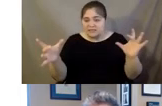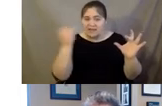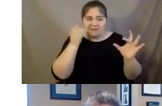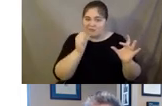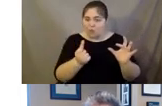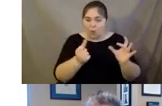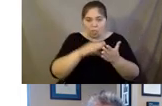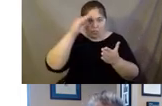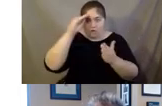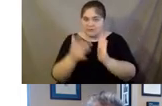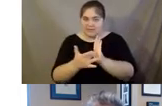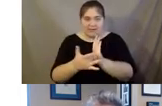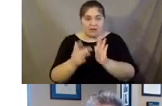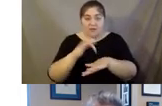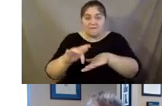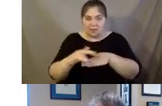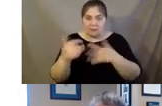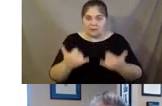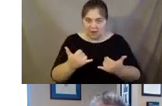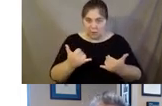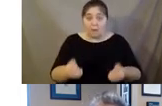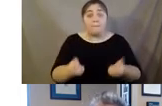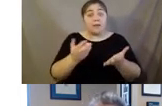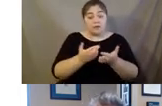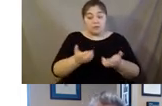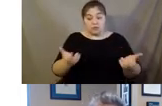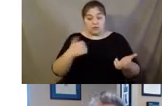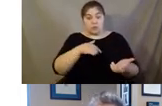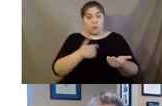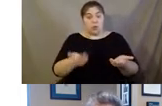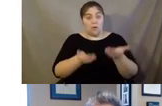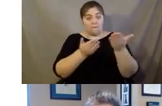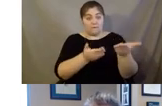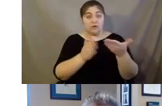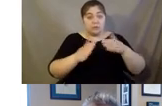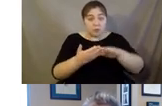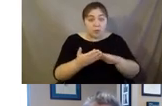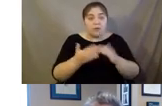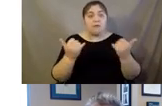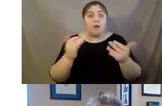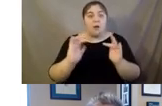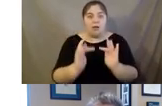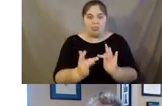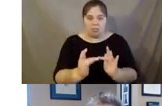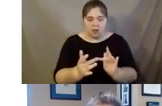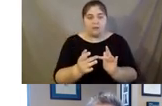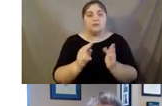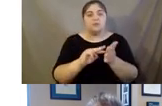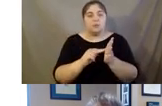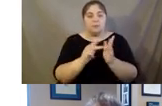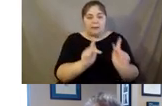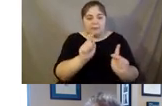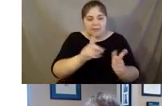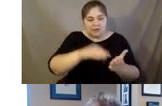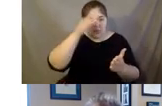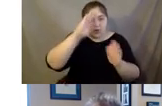technology that's available. Many of the resources we offer to the community are now online. So folks need to understand how to